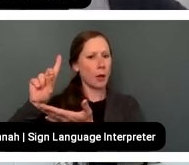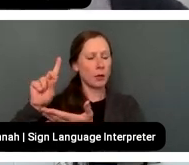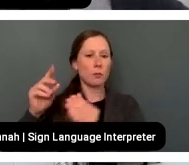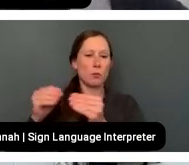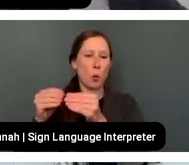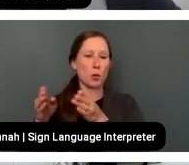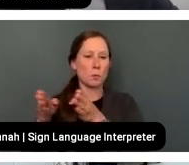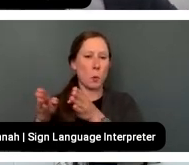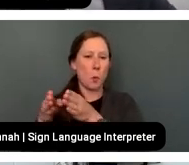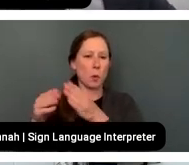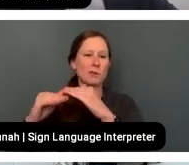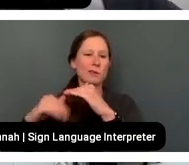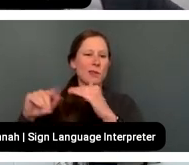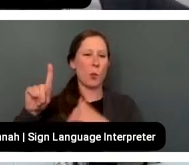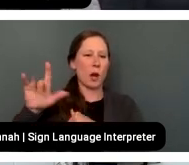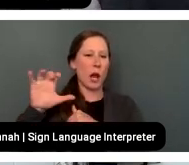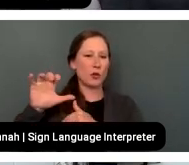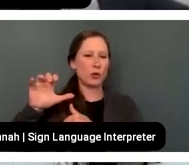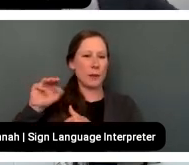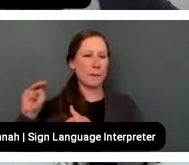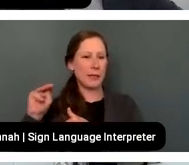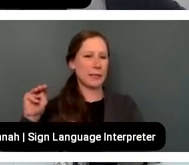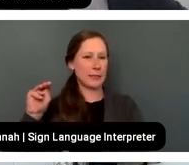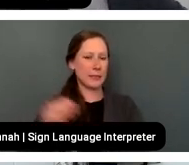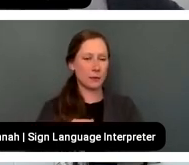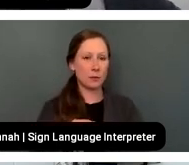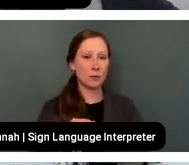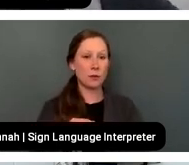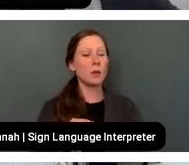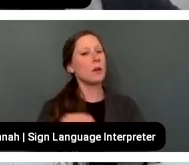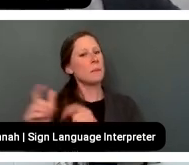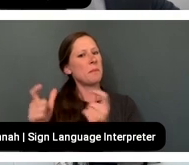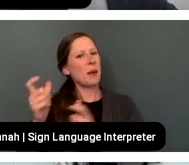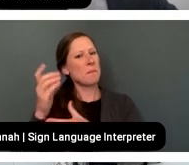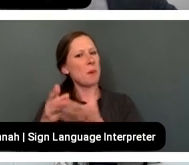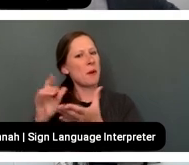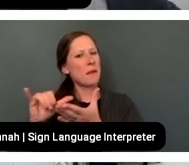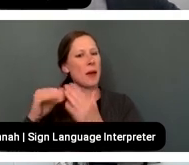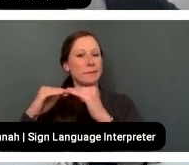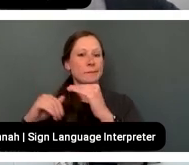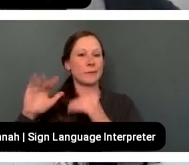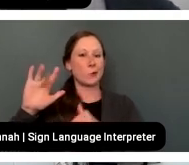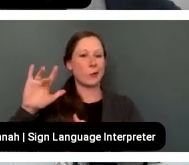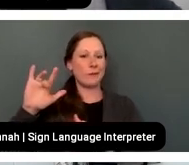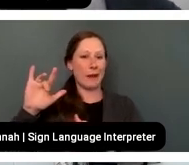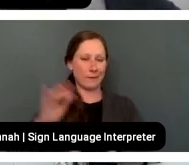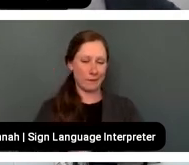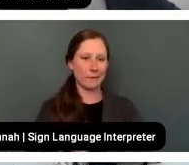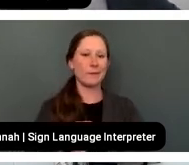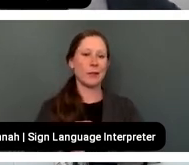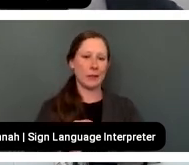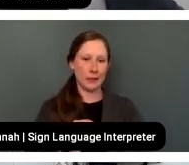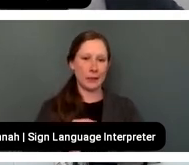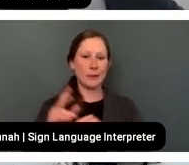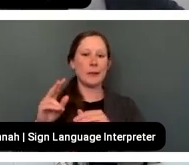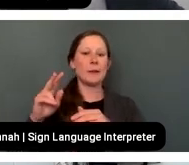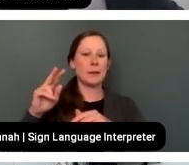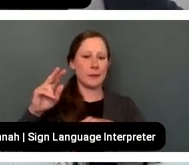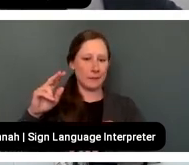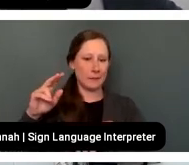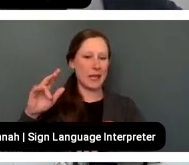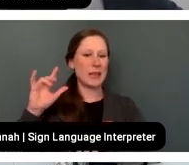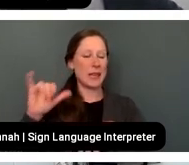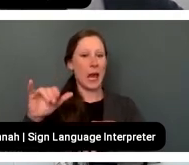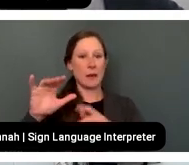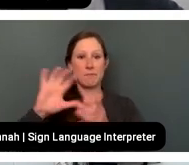less than 100 million with a big, big segment of that actually less than 25. So those emerging first funds were a big portion of